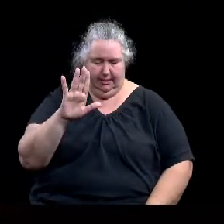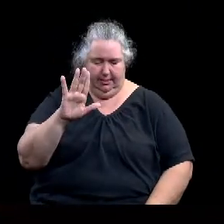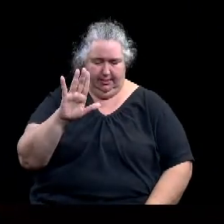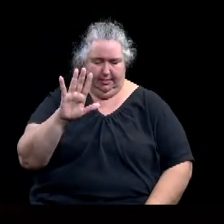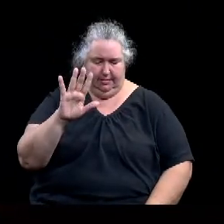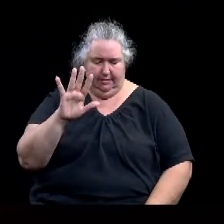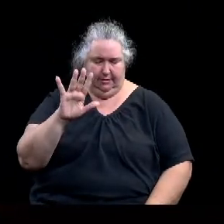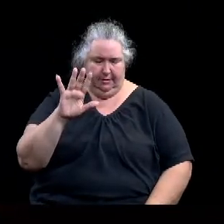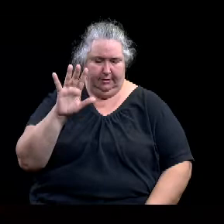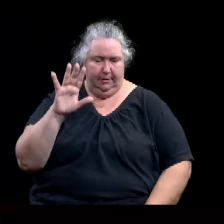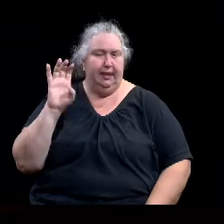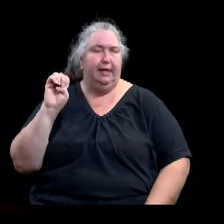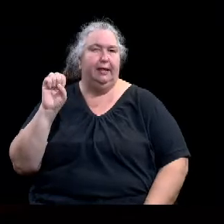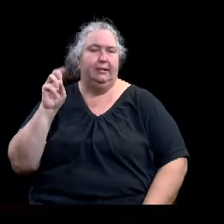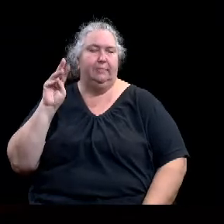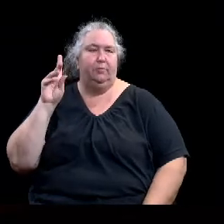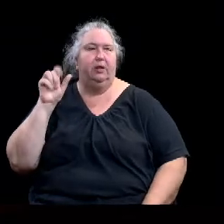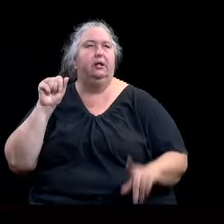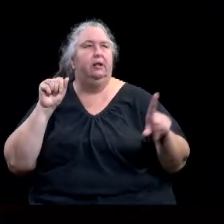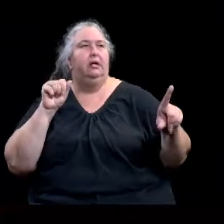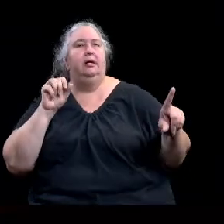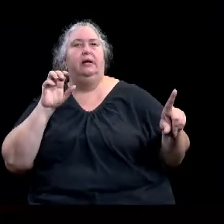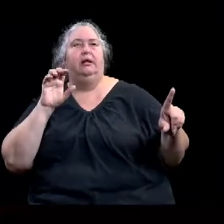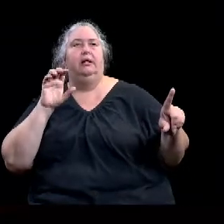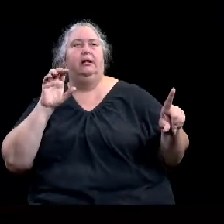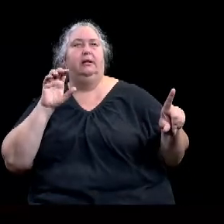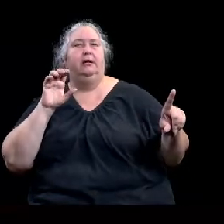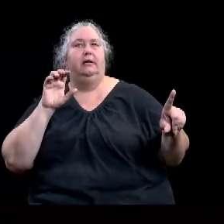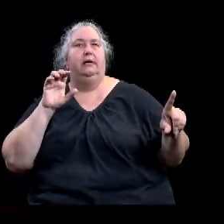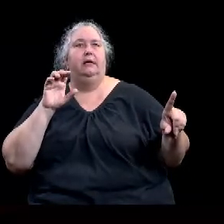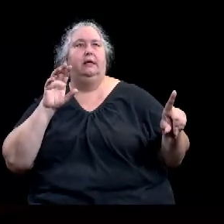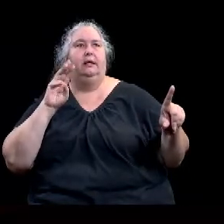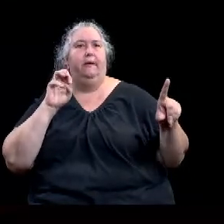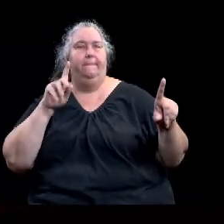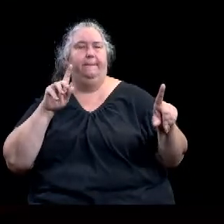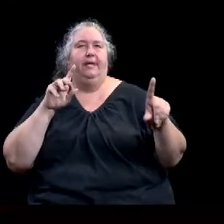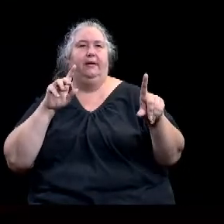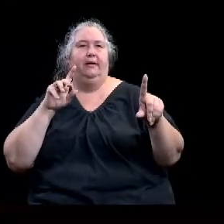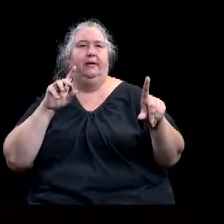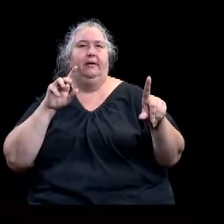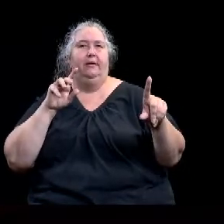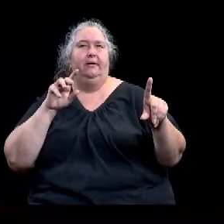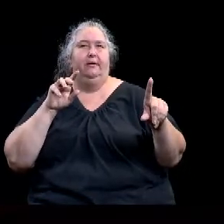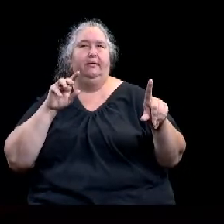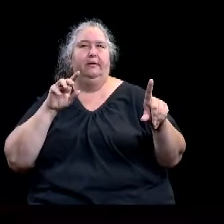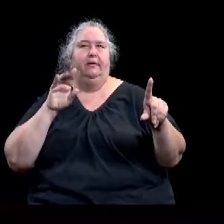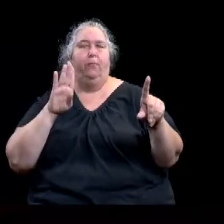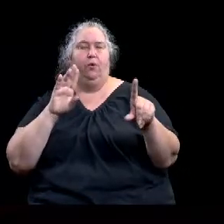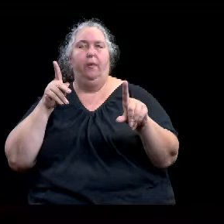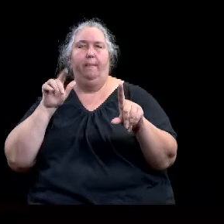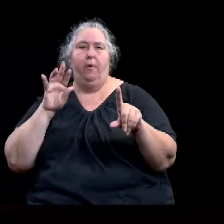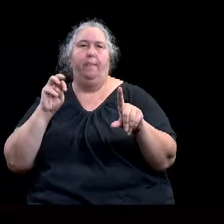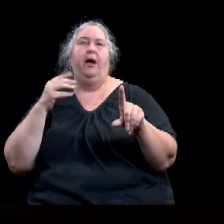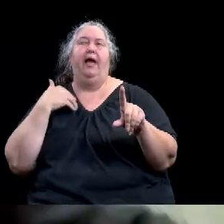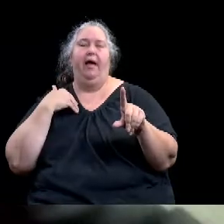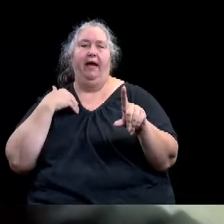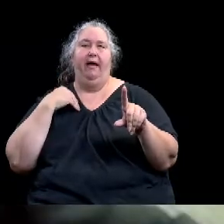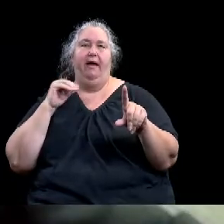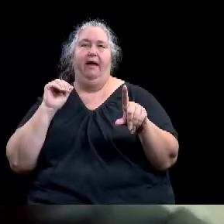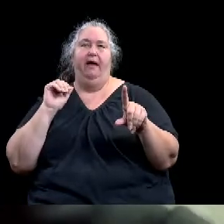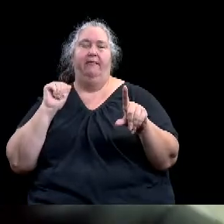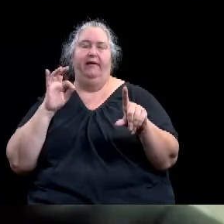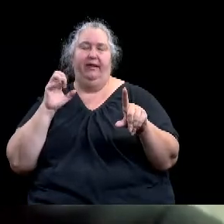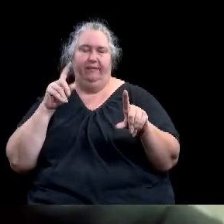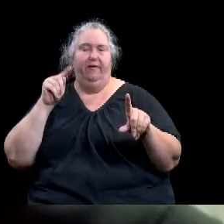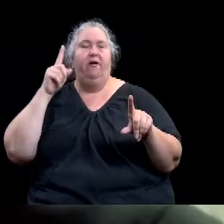for 2021 dash to do for that first public hearing. Thanks city secretary.